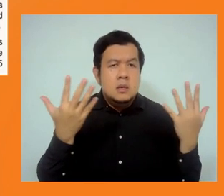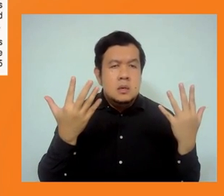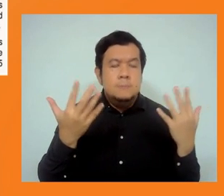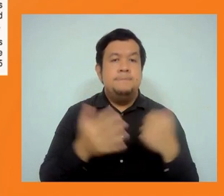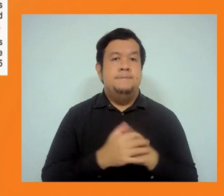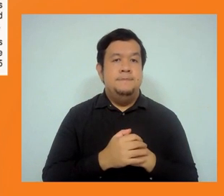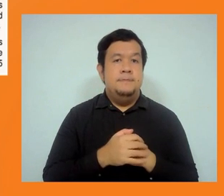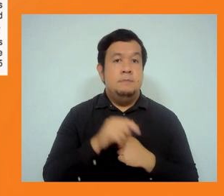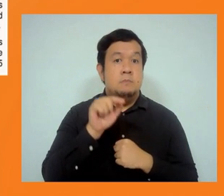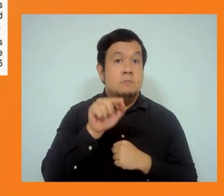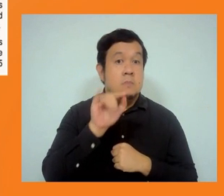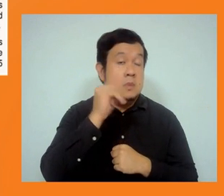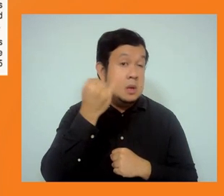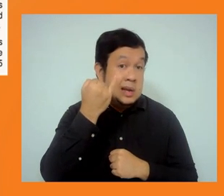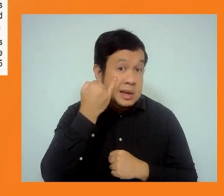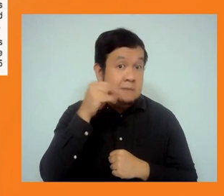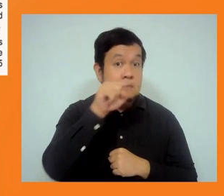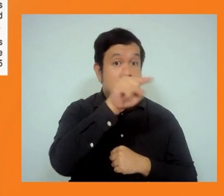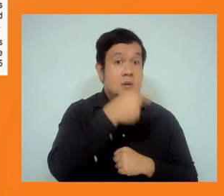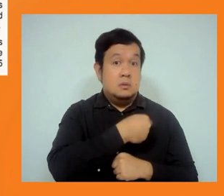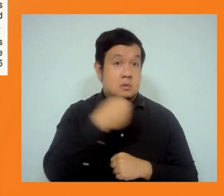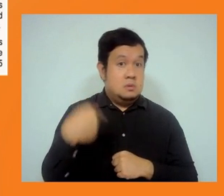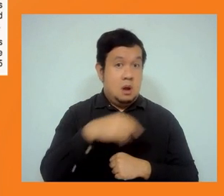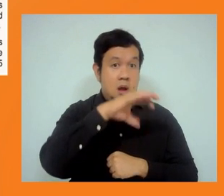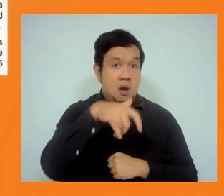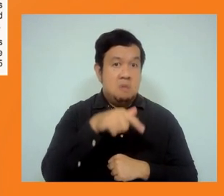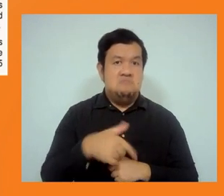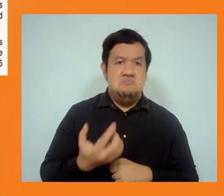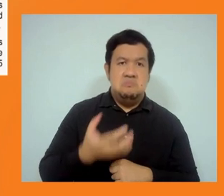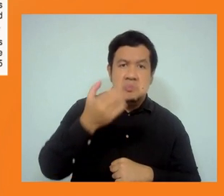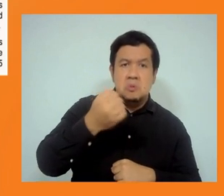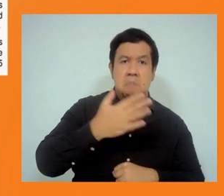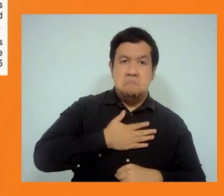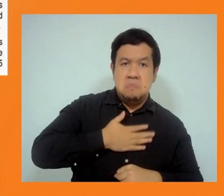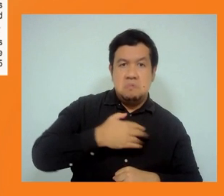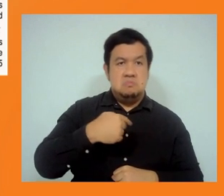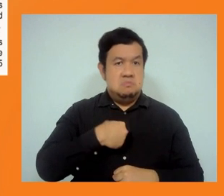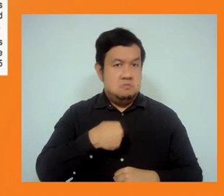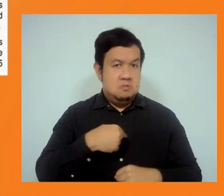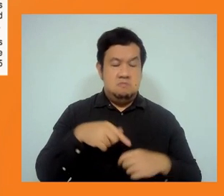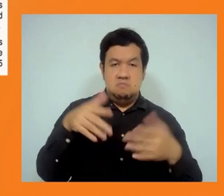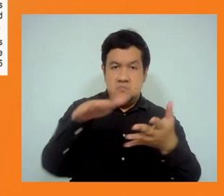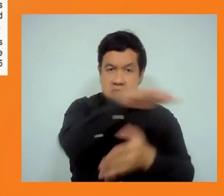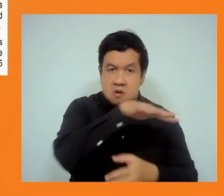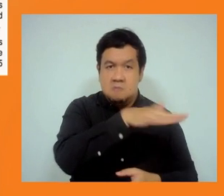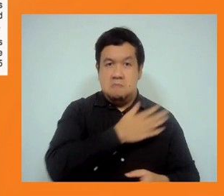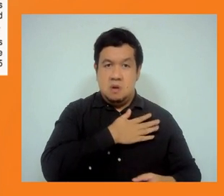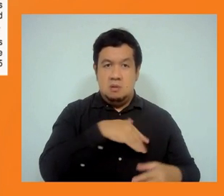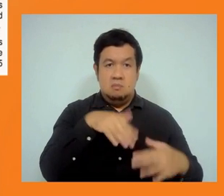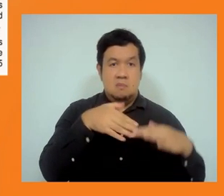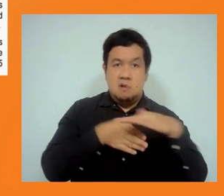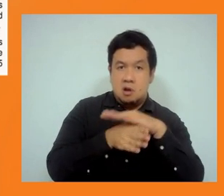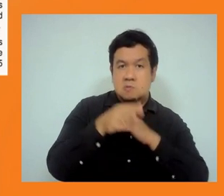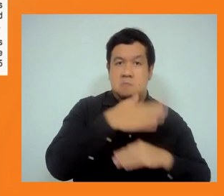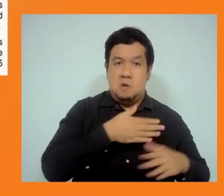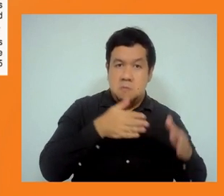in the cleaning cleaning one of one of the reserve forest area for access roads, and we had hard time